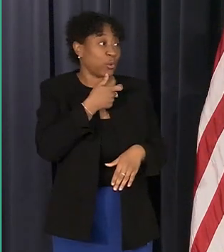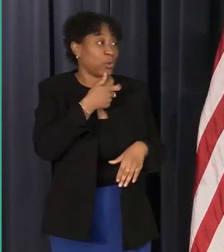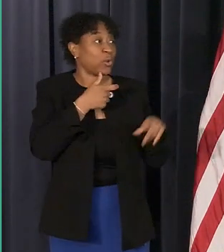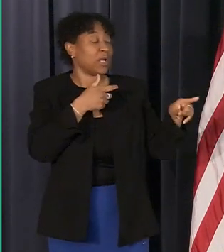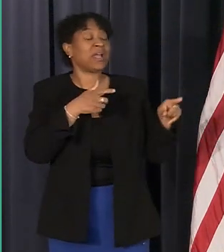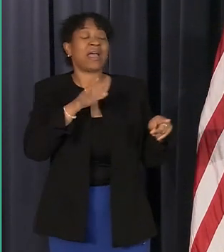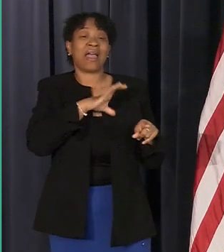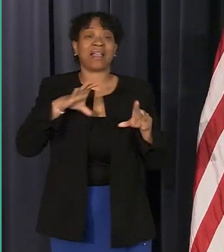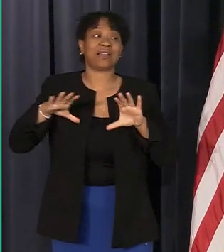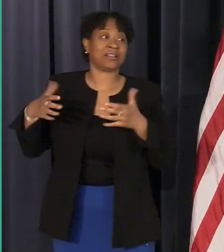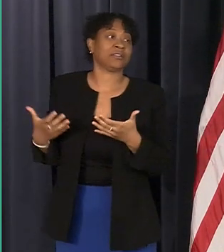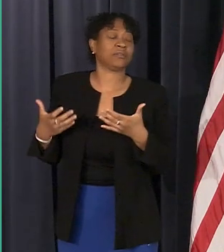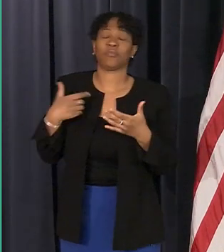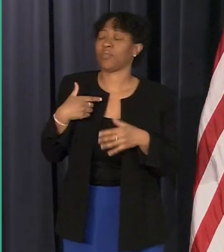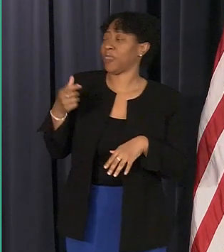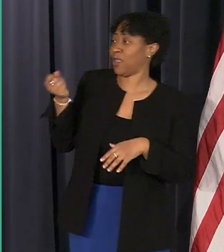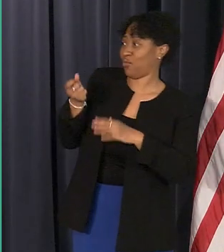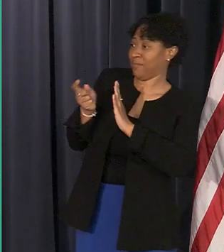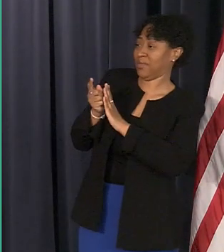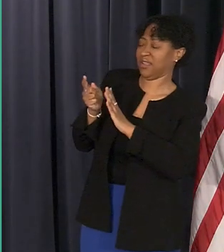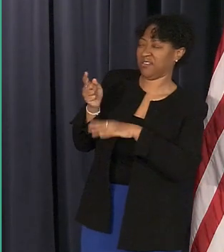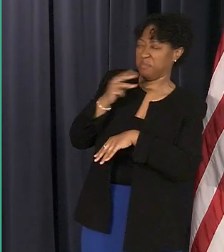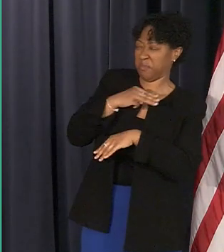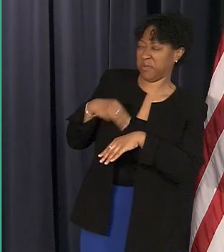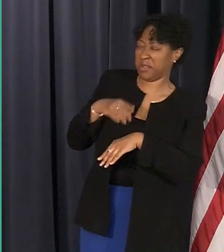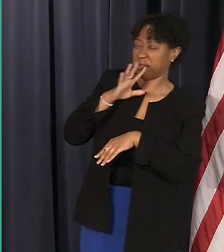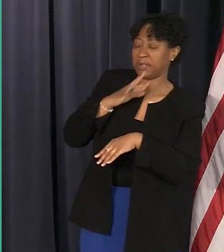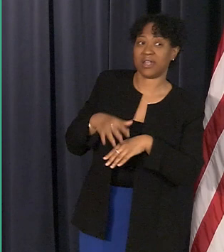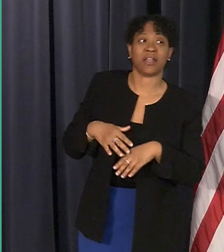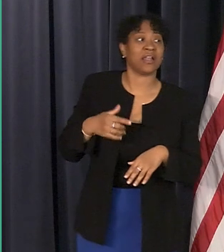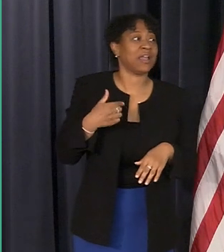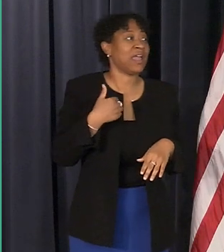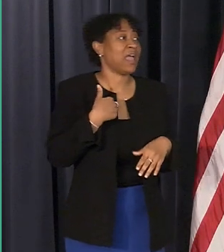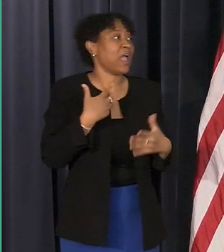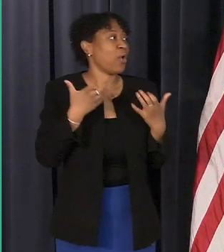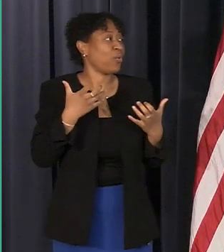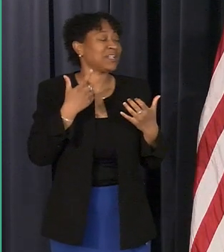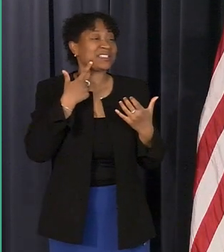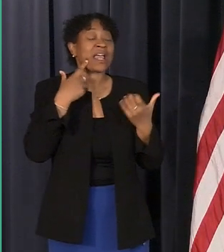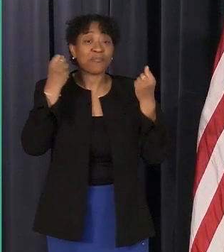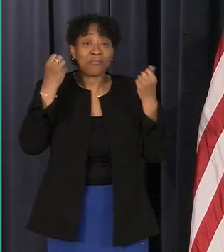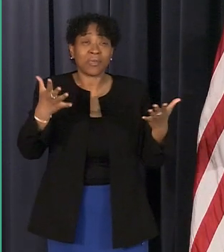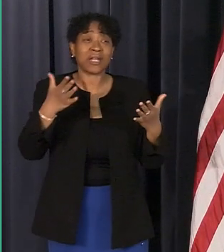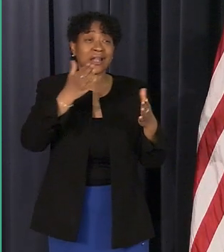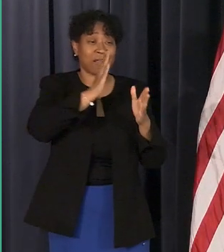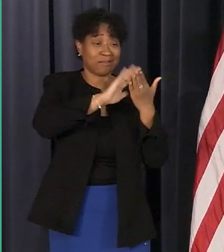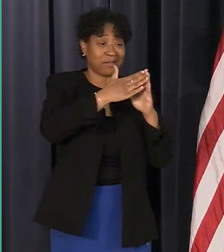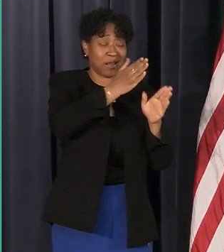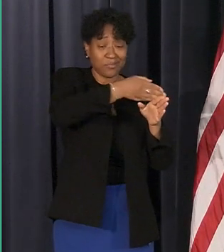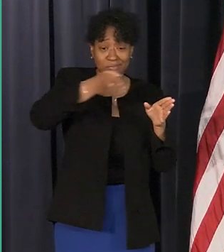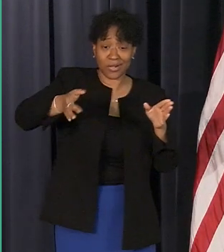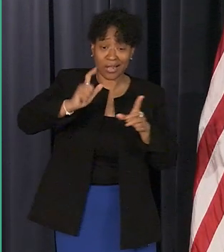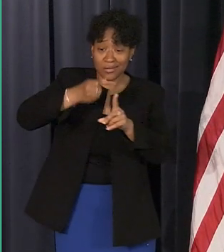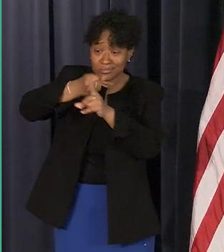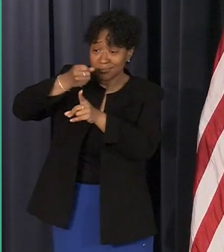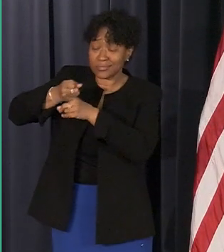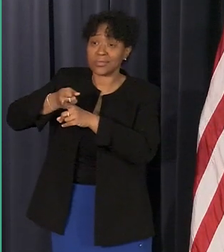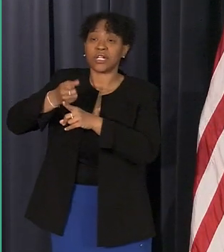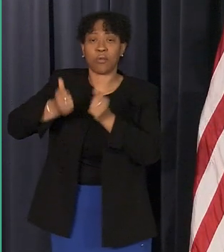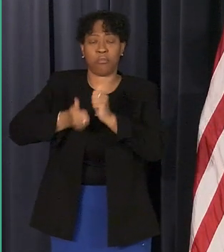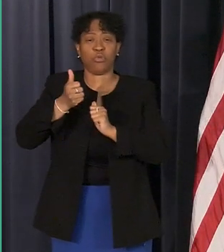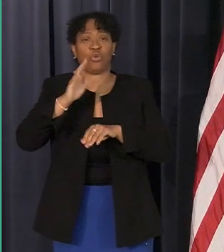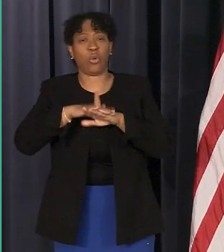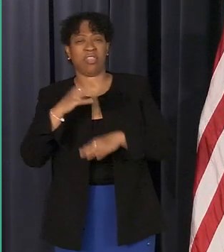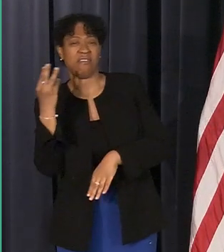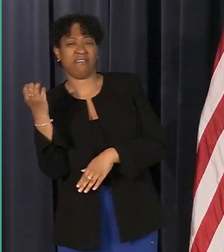council let me let me so let me do this so a number of the neighborhoods that are primarily affected are on the east side and you